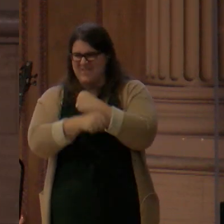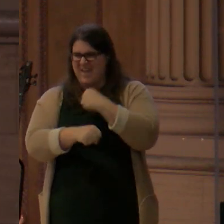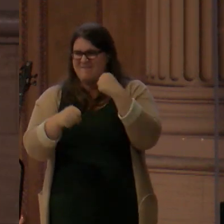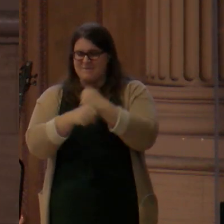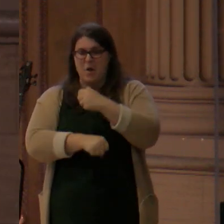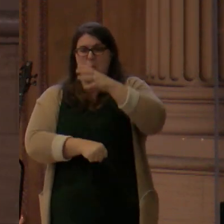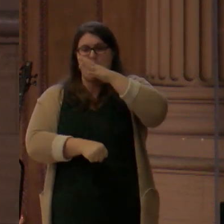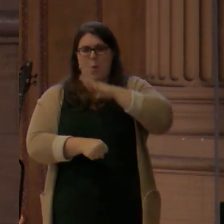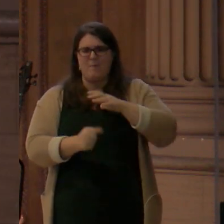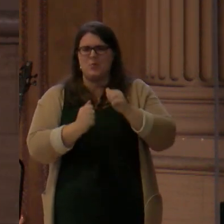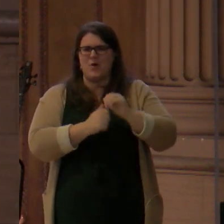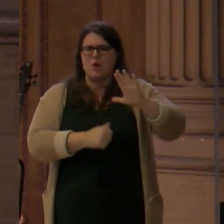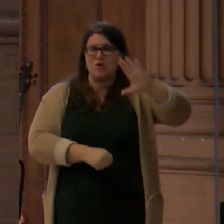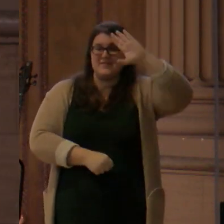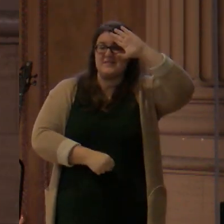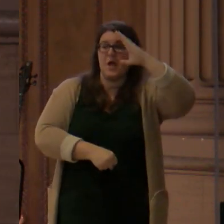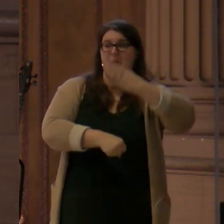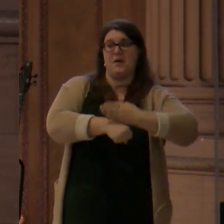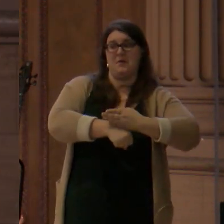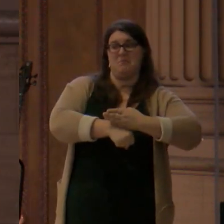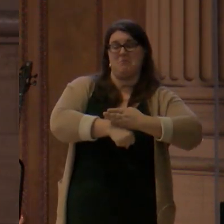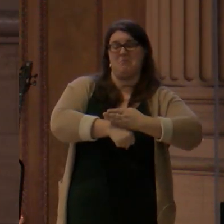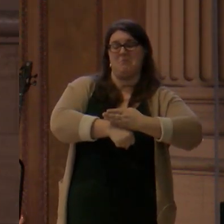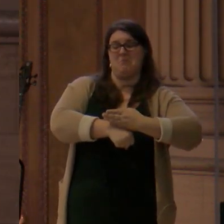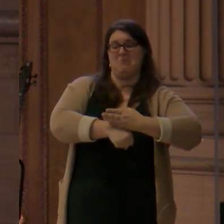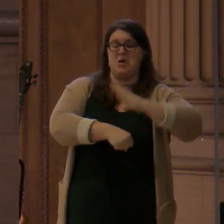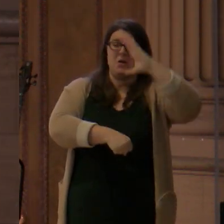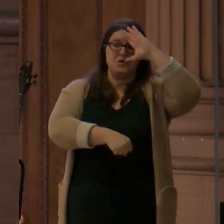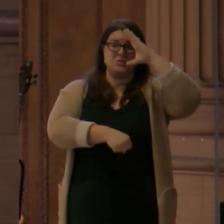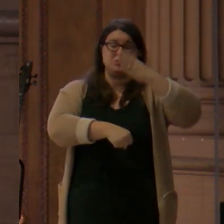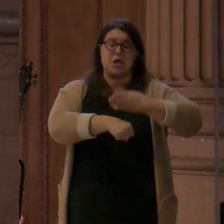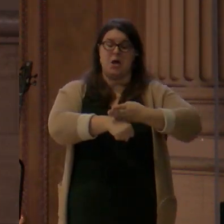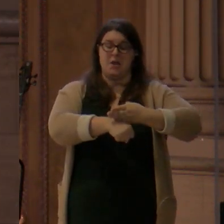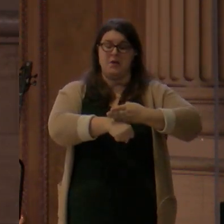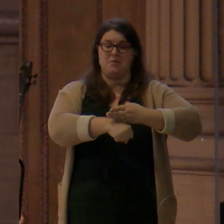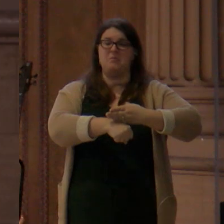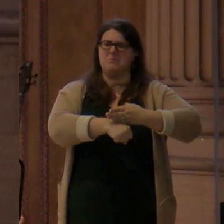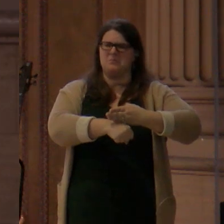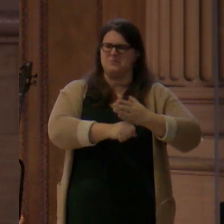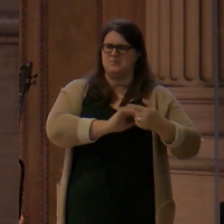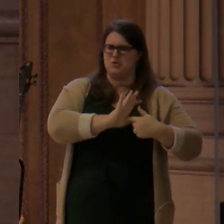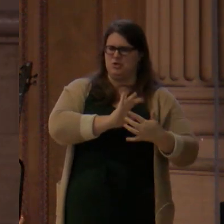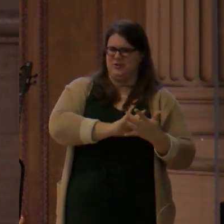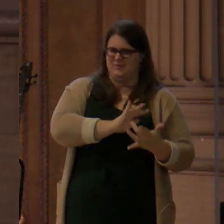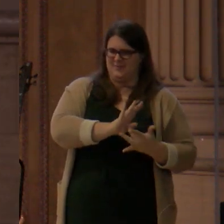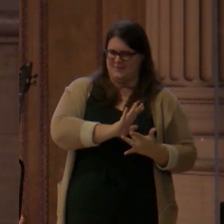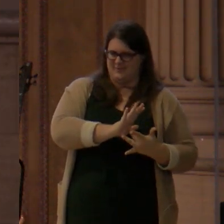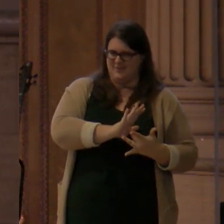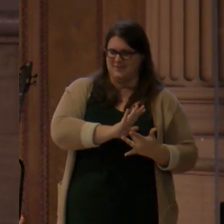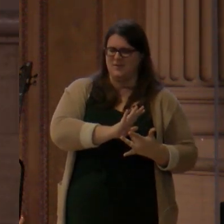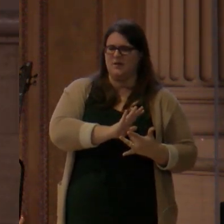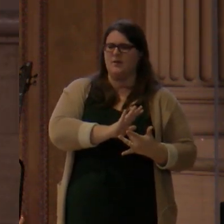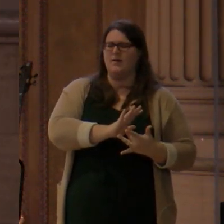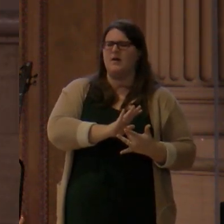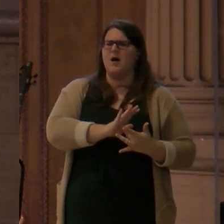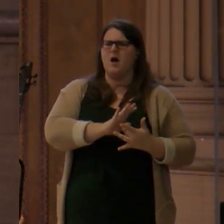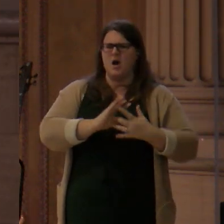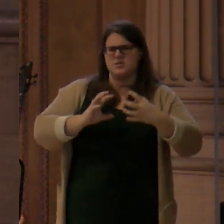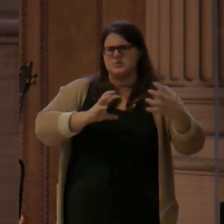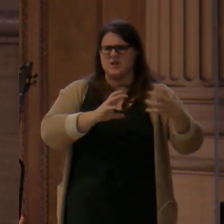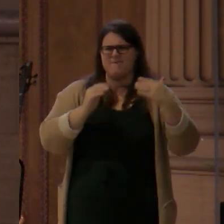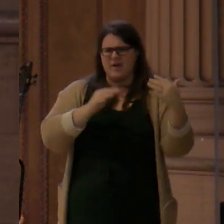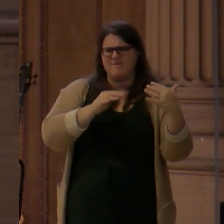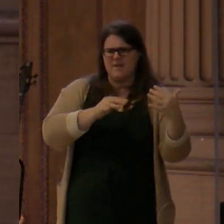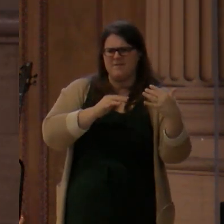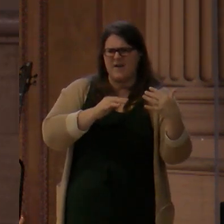child and it says that he turns and wages war against the rest of her offspring. What's he saying? Satan wants to attack the church, God's